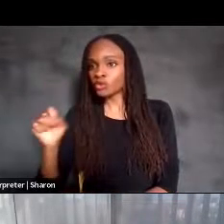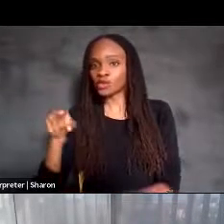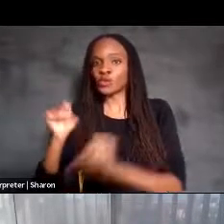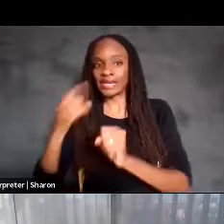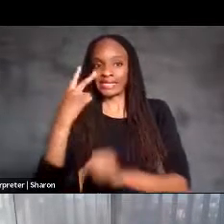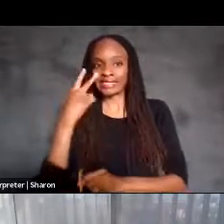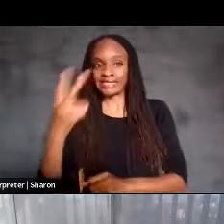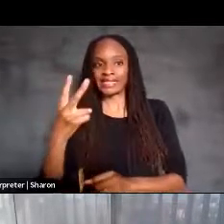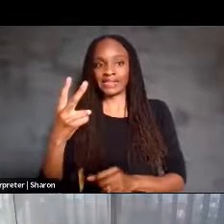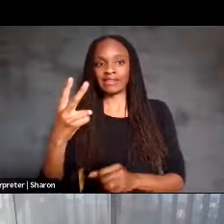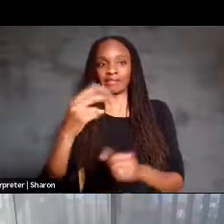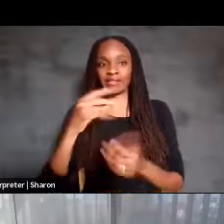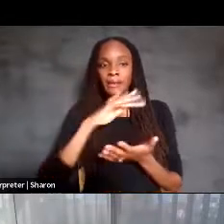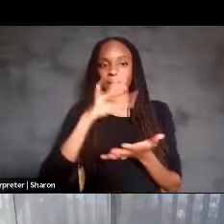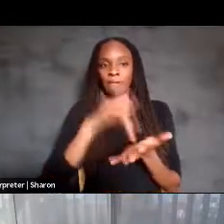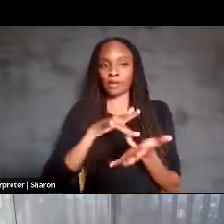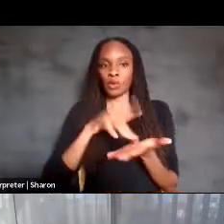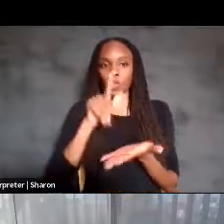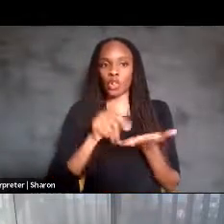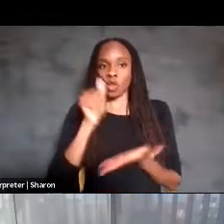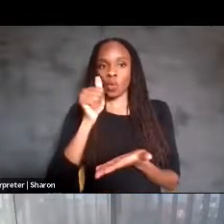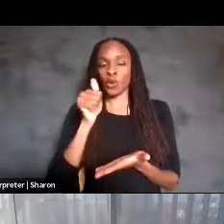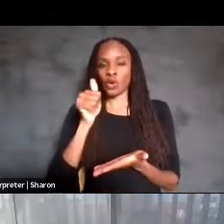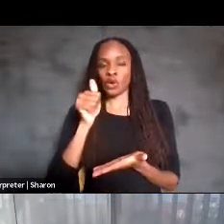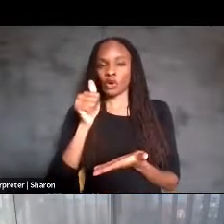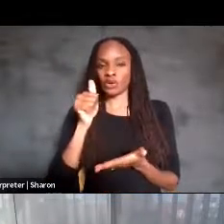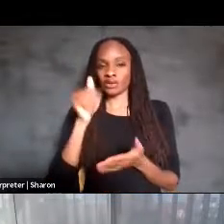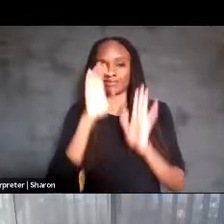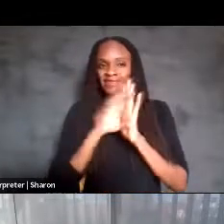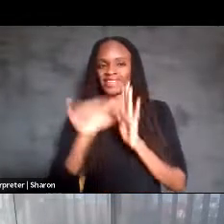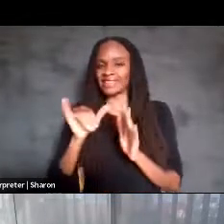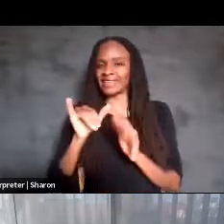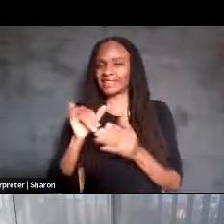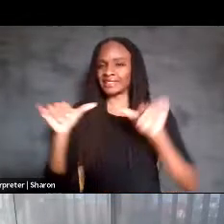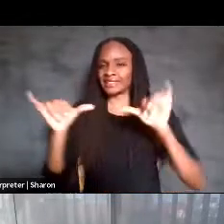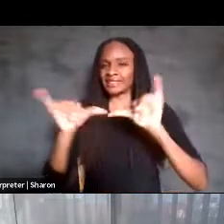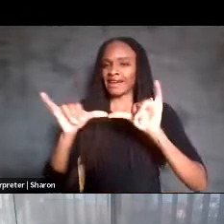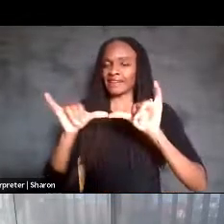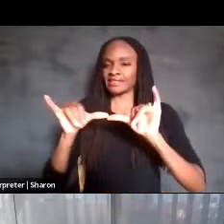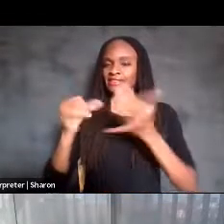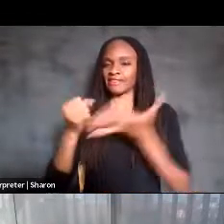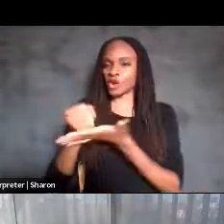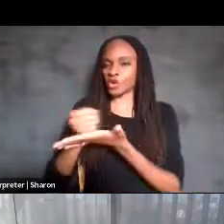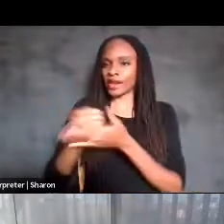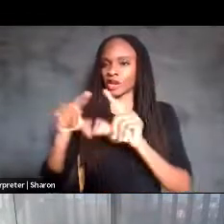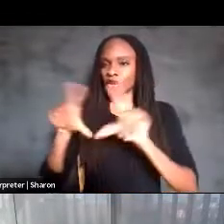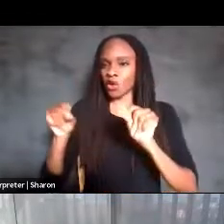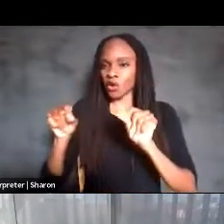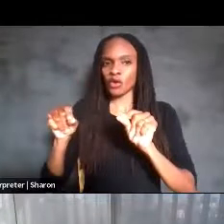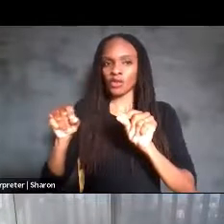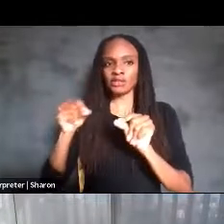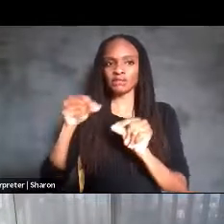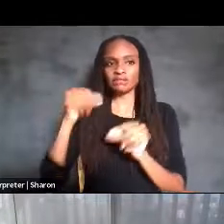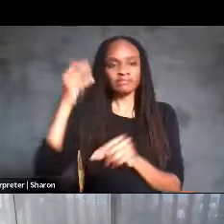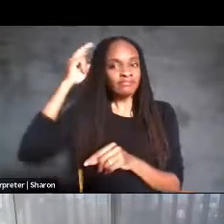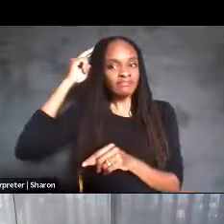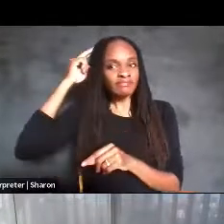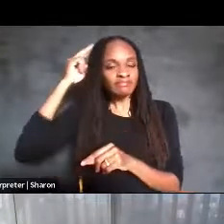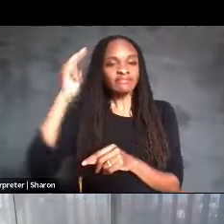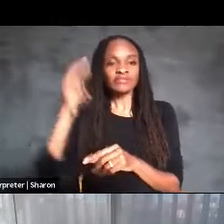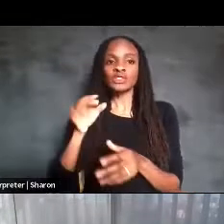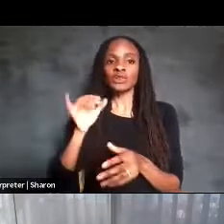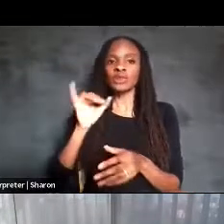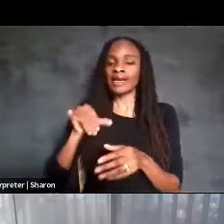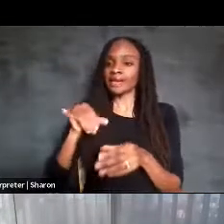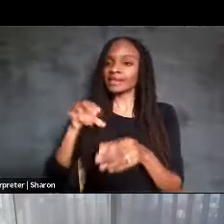middle lower image here about the size of a credit card. And that sits on the surface of the brain over the regions that Jesse was talking about that are